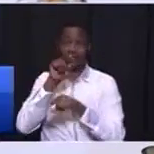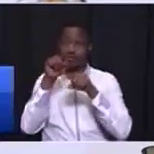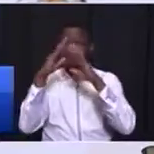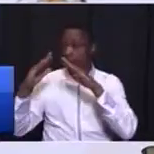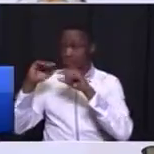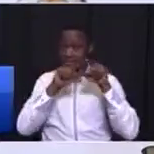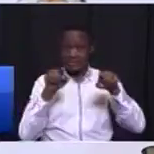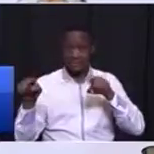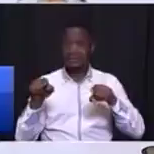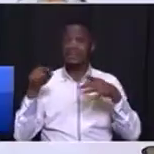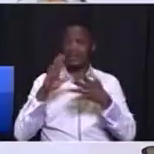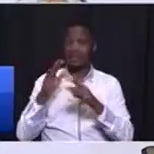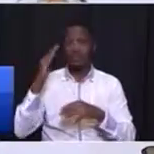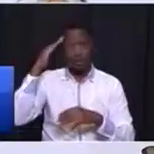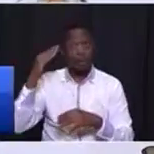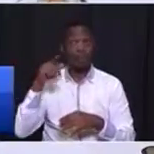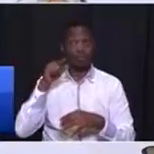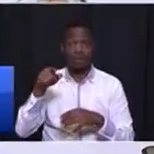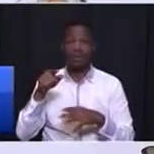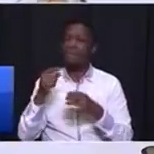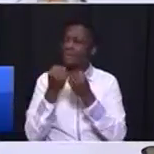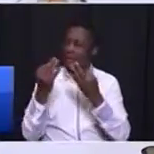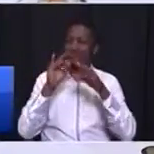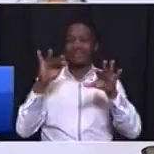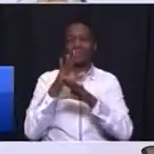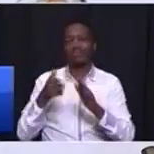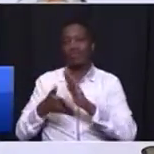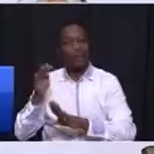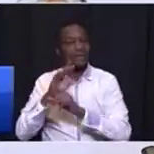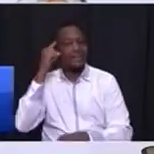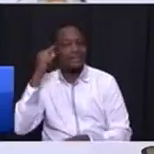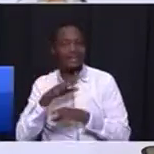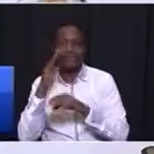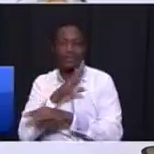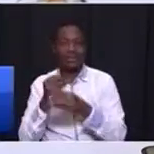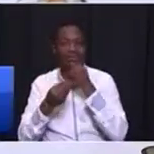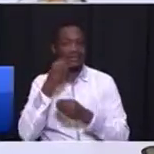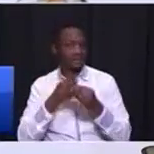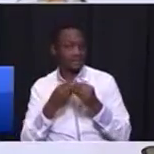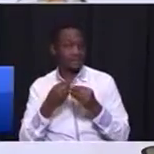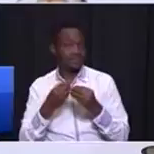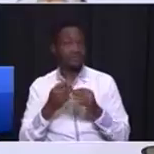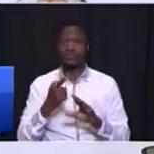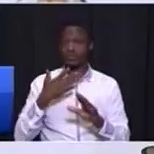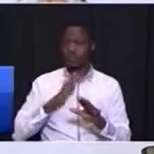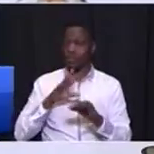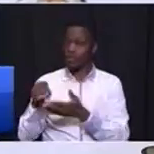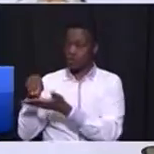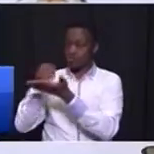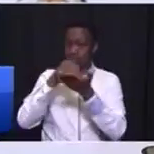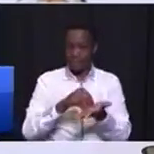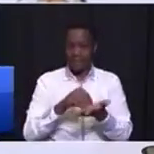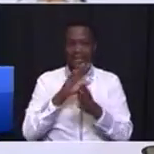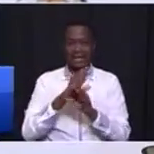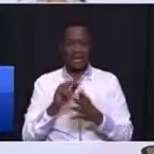in Houten are poor, and many of them go to bed without food. We want to bring the indigent